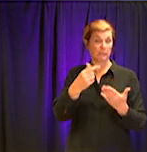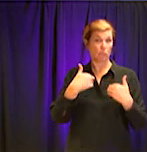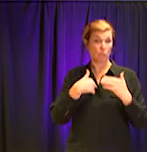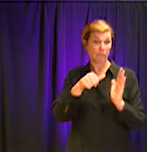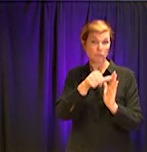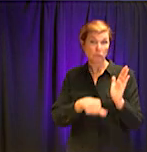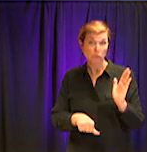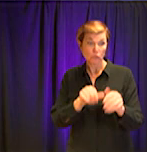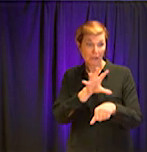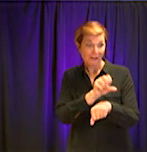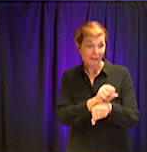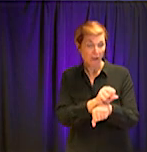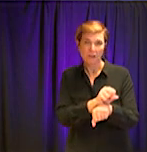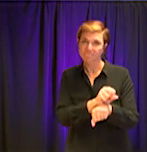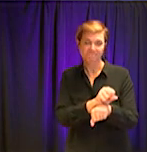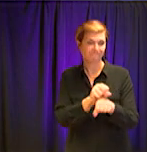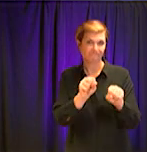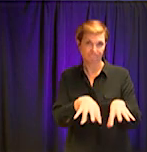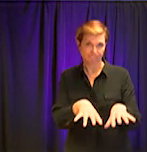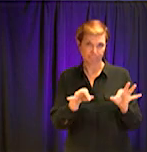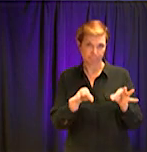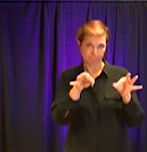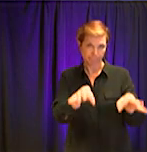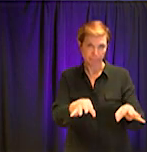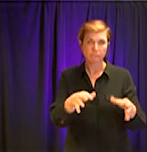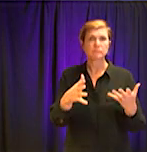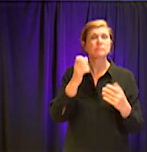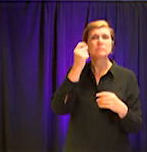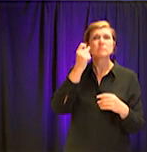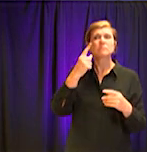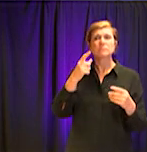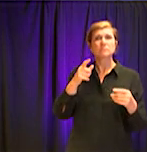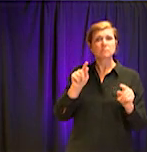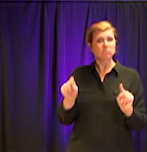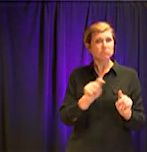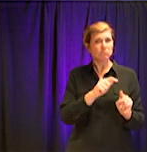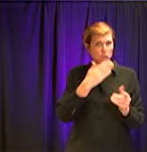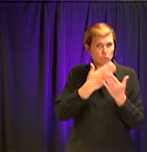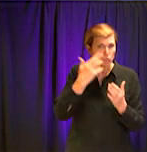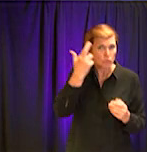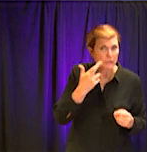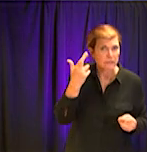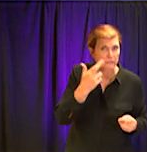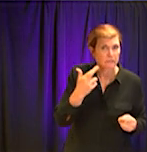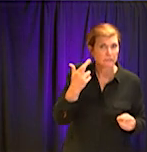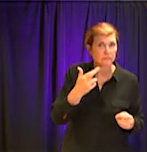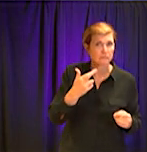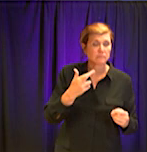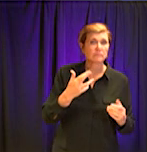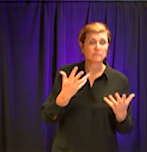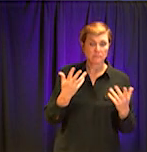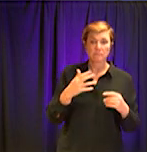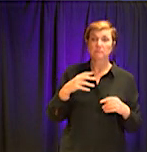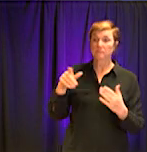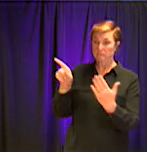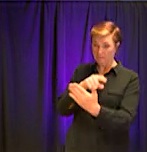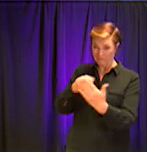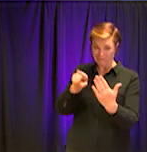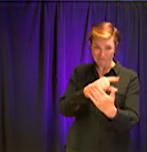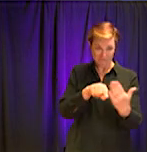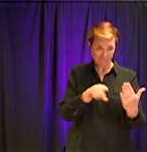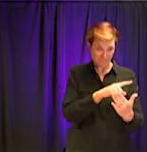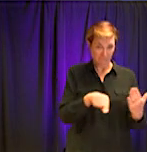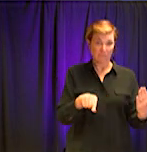And all of that is in preparation for being best able to manage the large